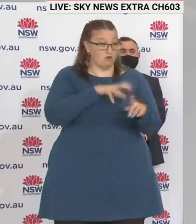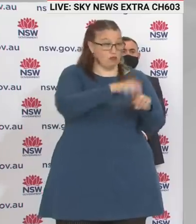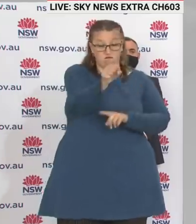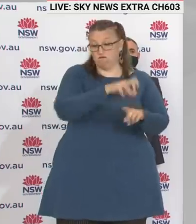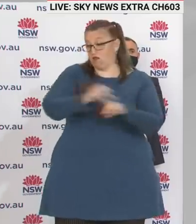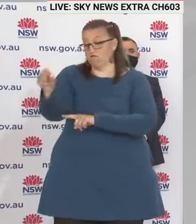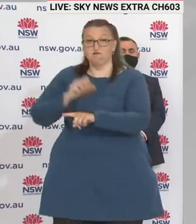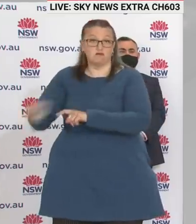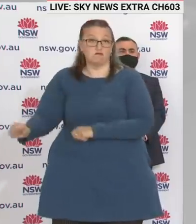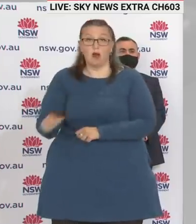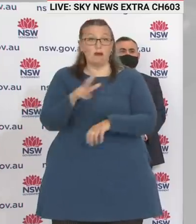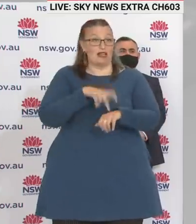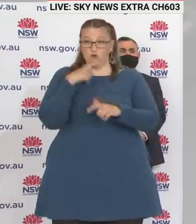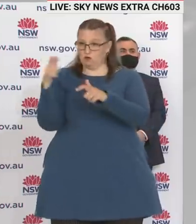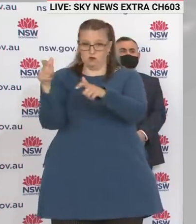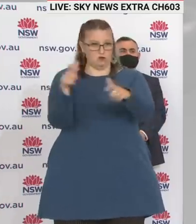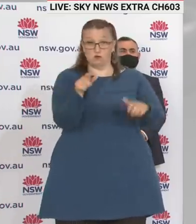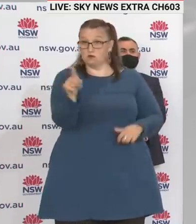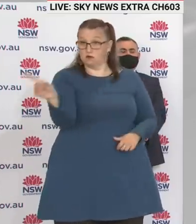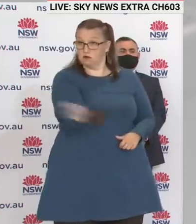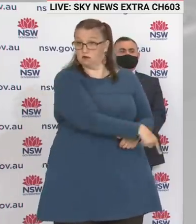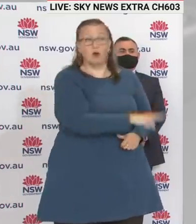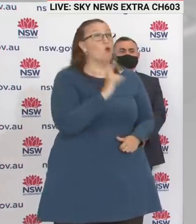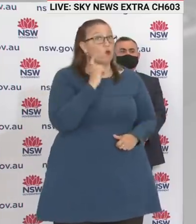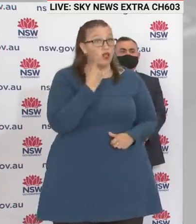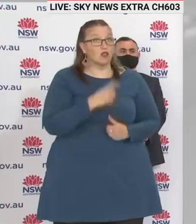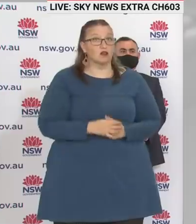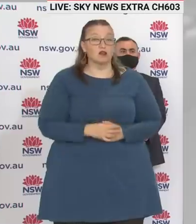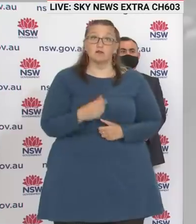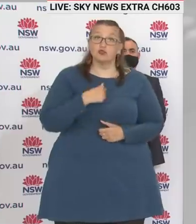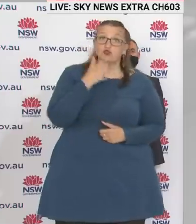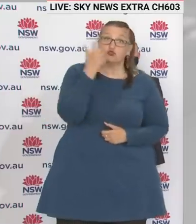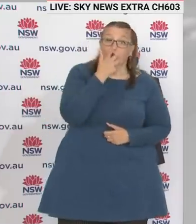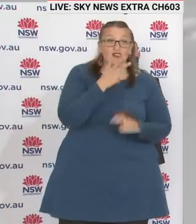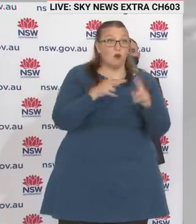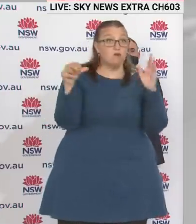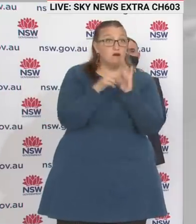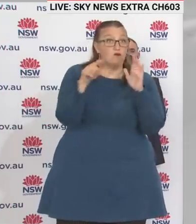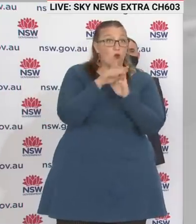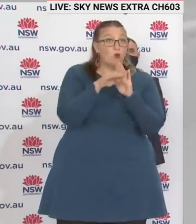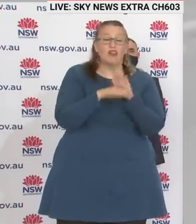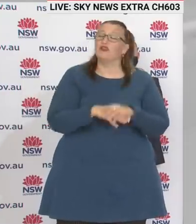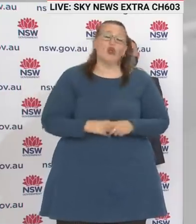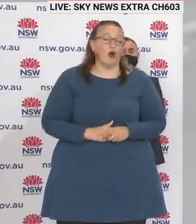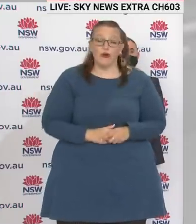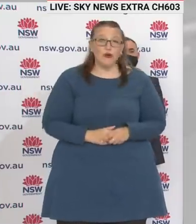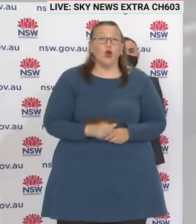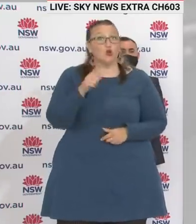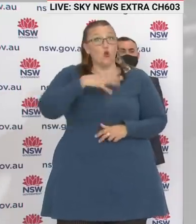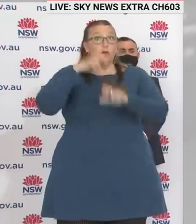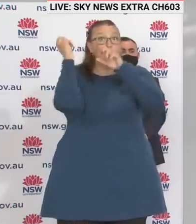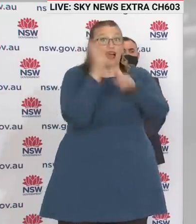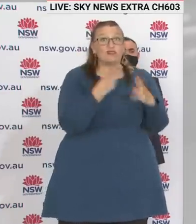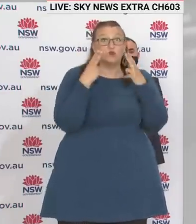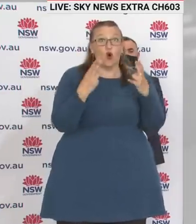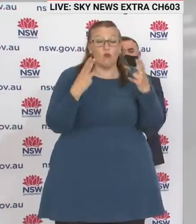thing. And we don't apologise for having that strong presence. We don't apologise for doing that, going the next level, because